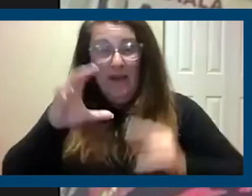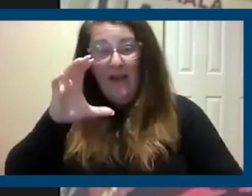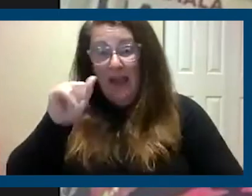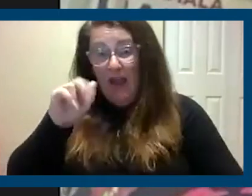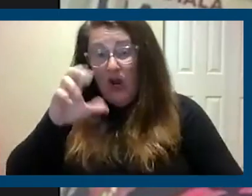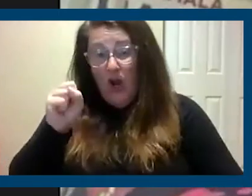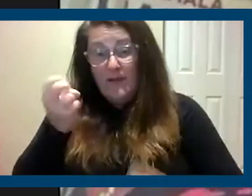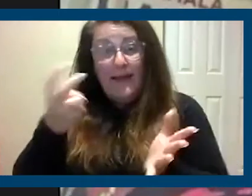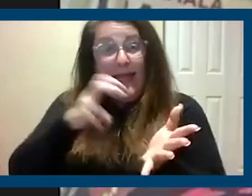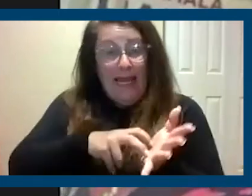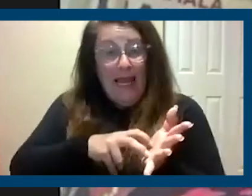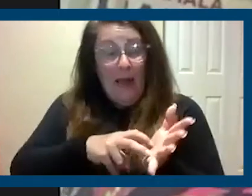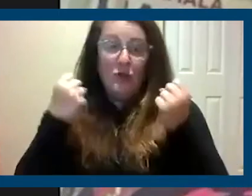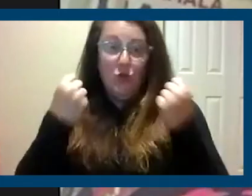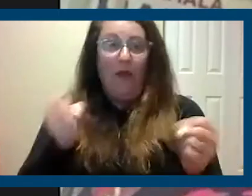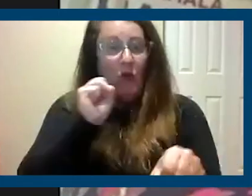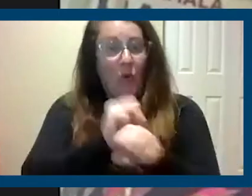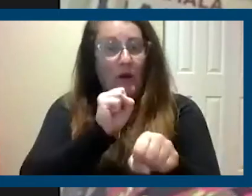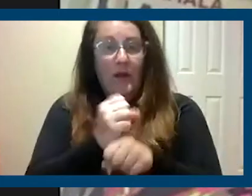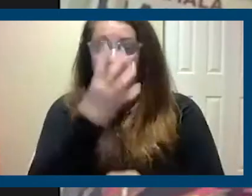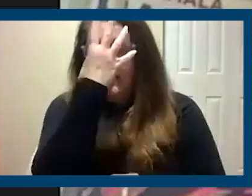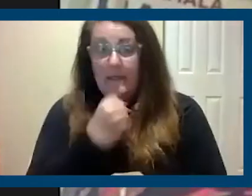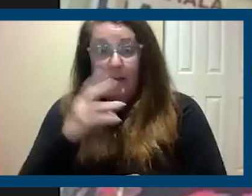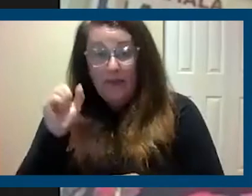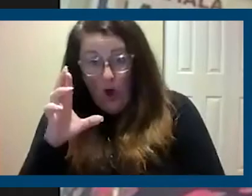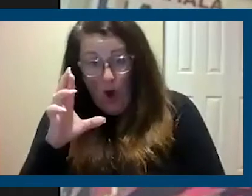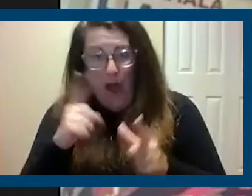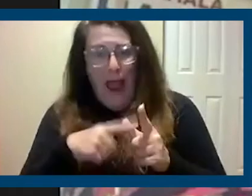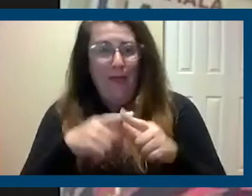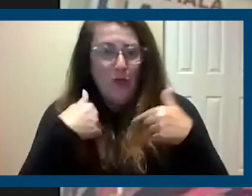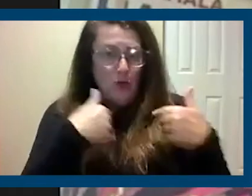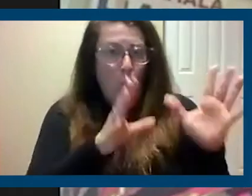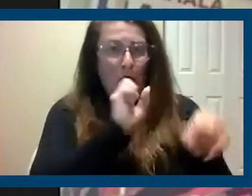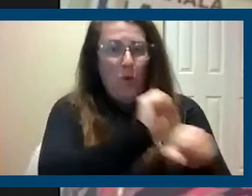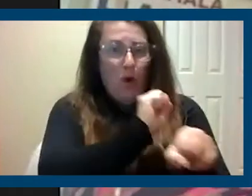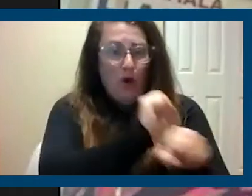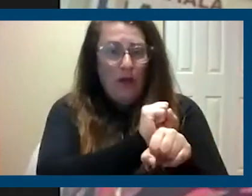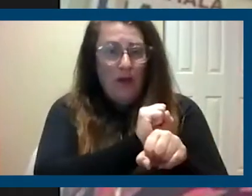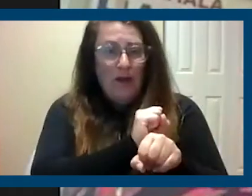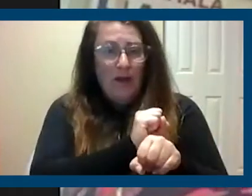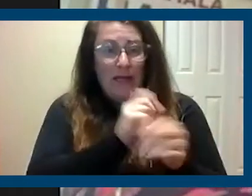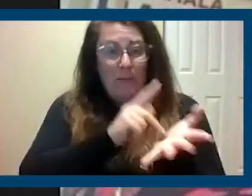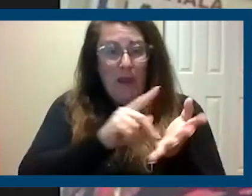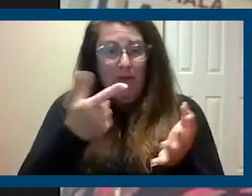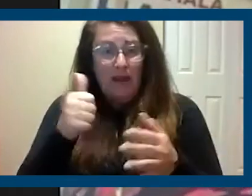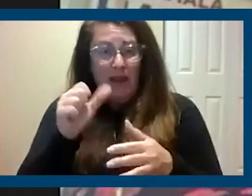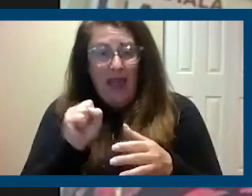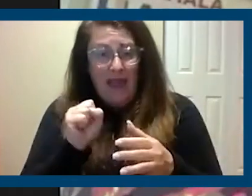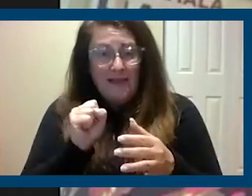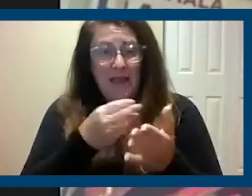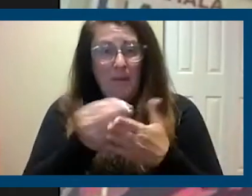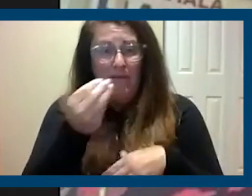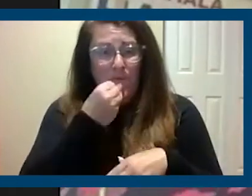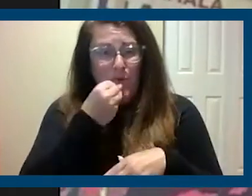getting up and going to work still, sleeping in the car and then going to work just to be able to put gas in the car and to be able to buy food.